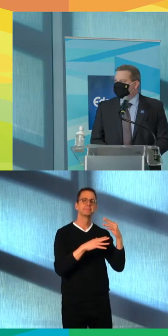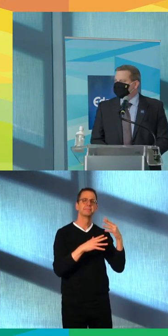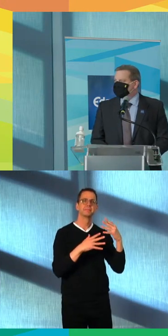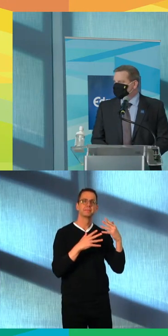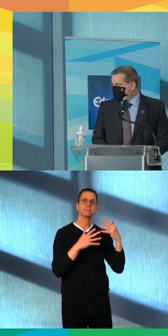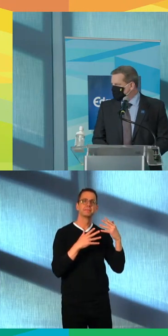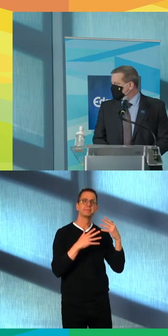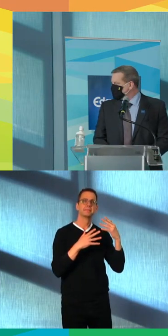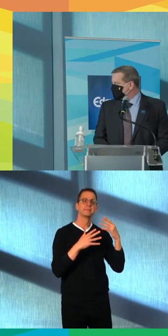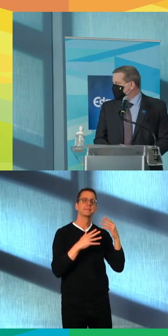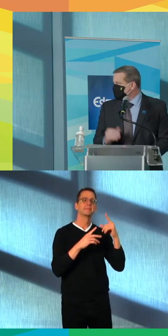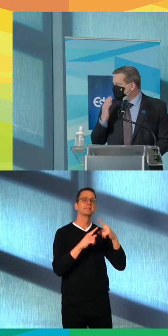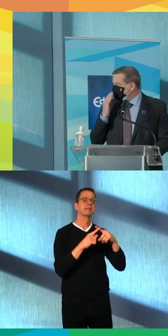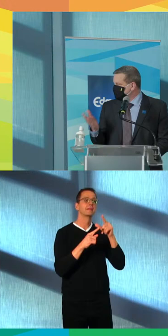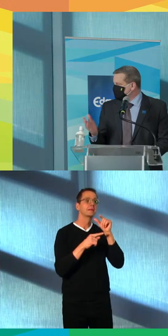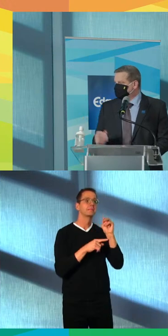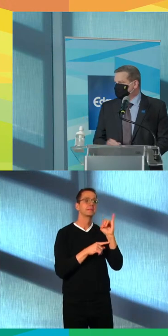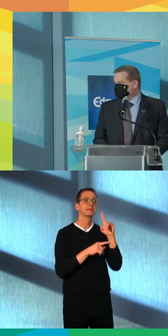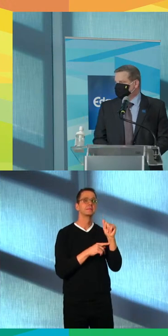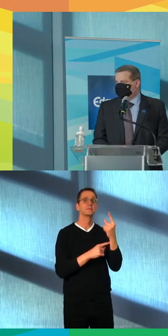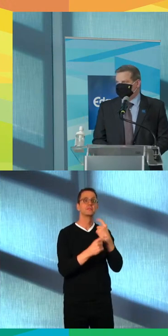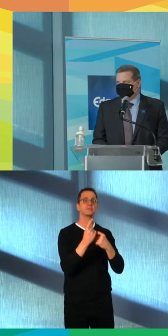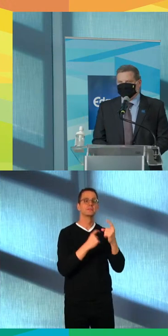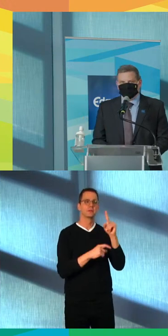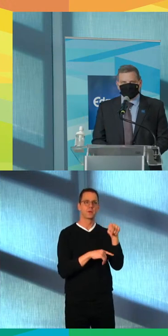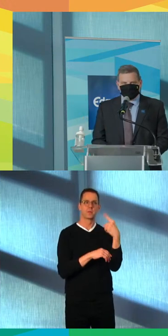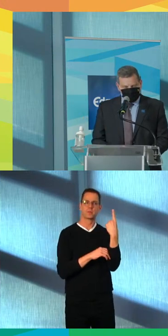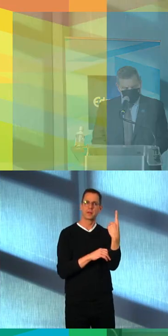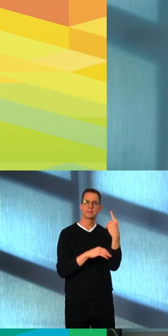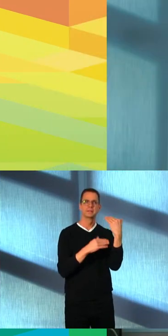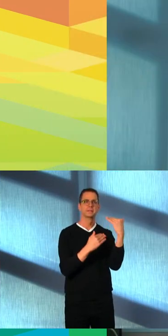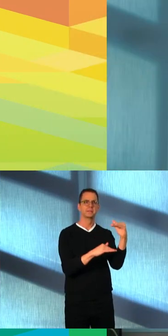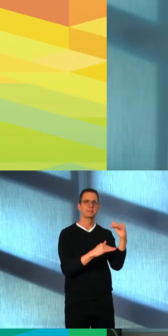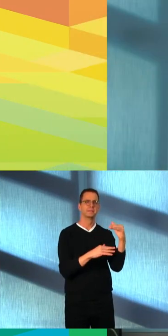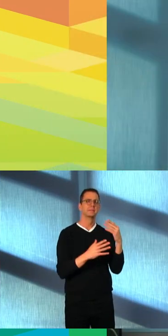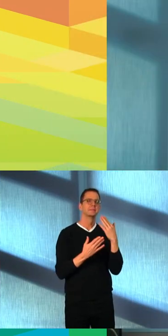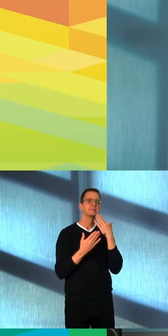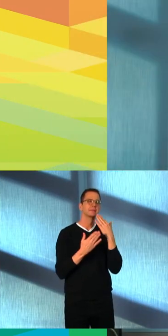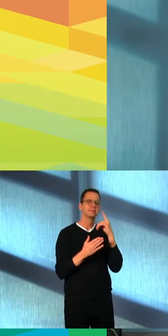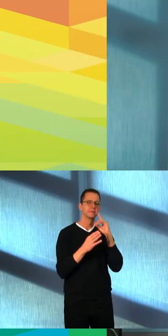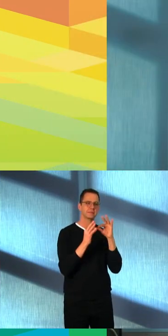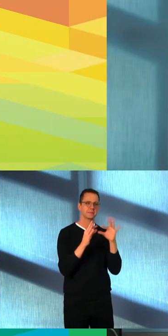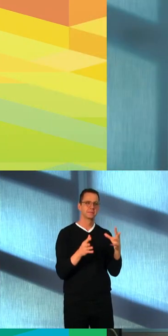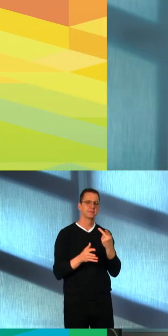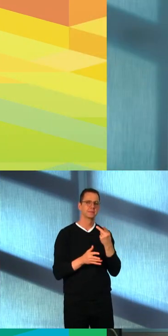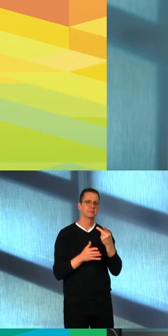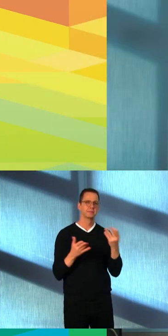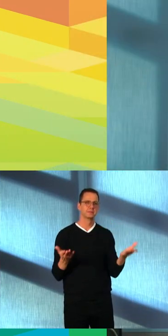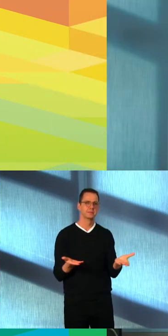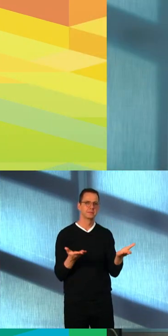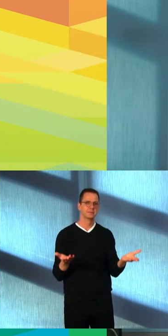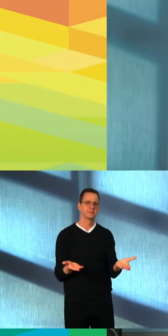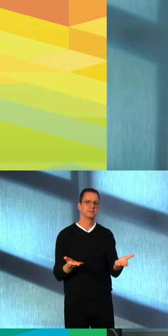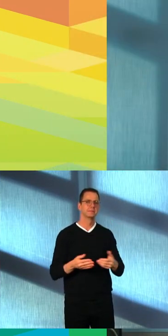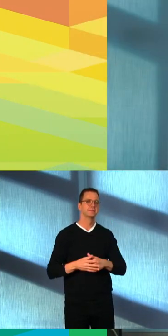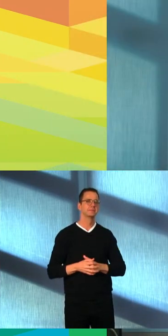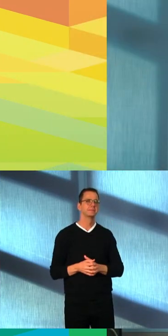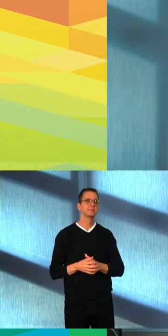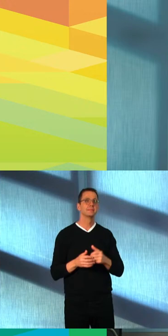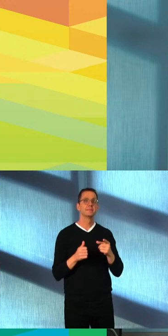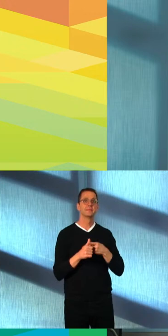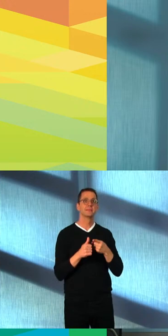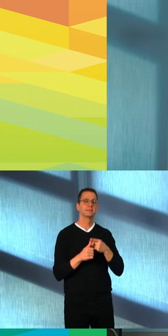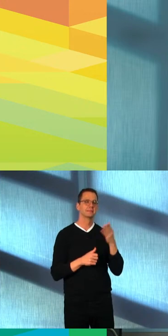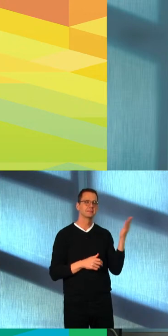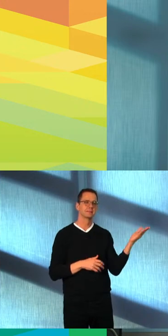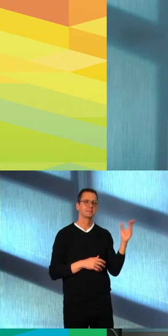Kevin Kalk. Over to you, Mr. Mayor. Thank you, Jeffrey. Good morning, everyone, and thank you for joining us. The timing is